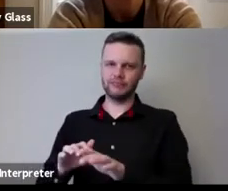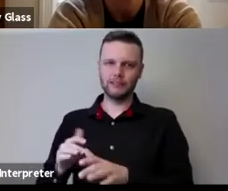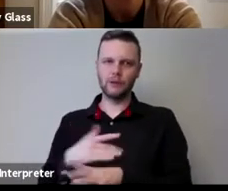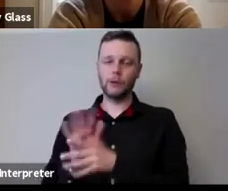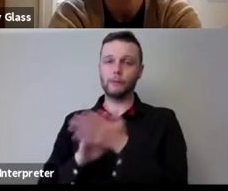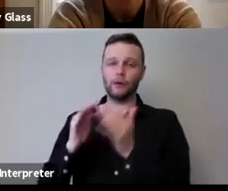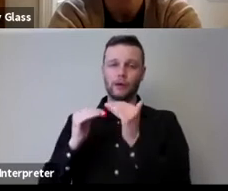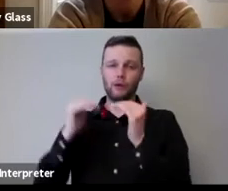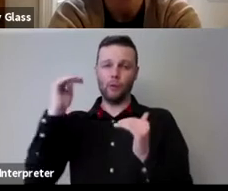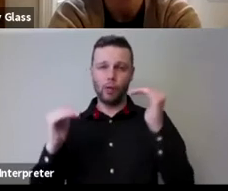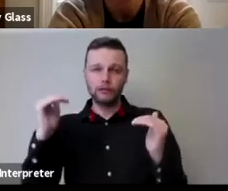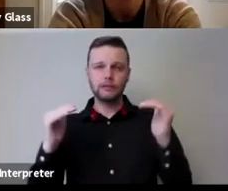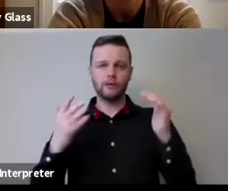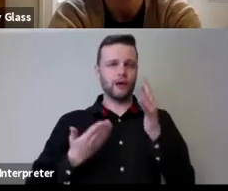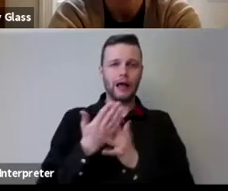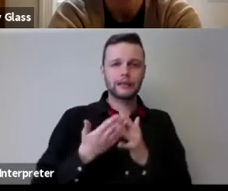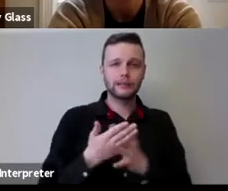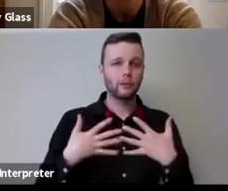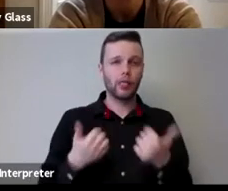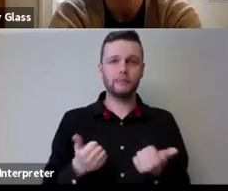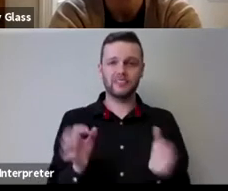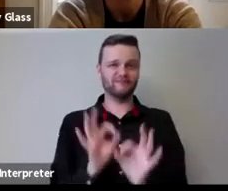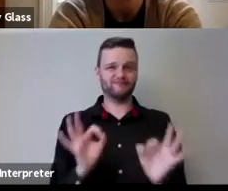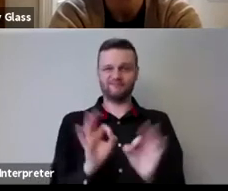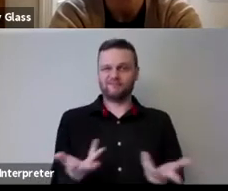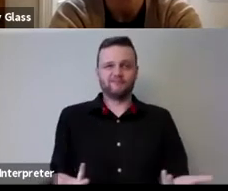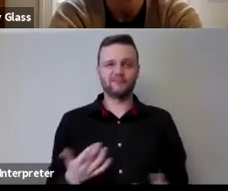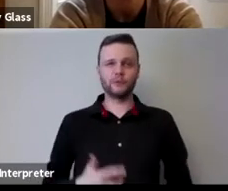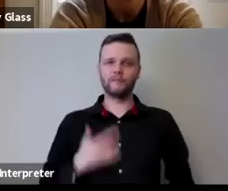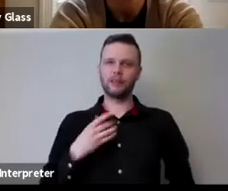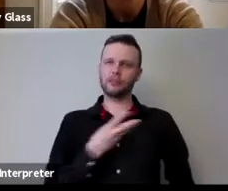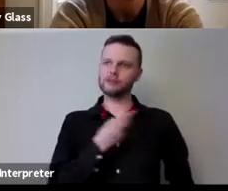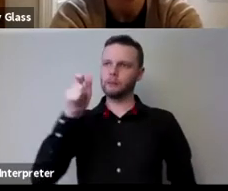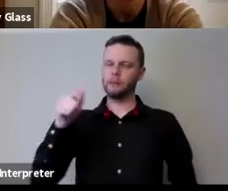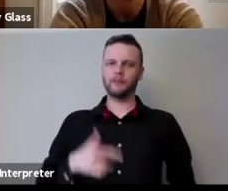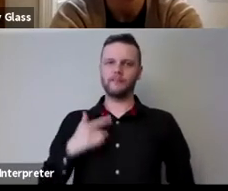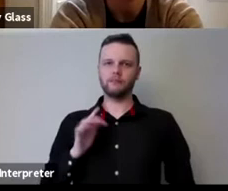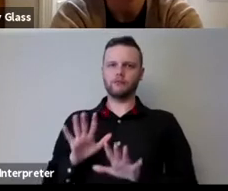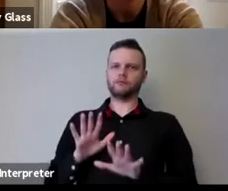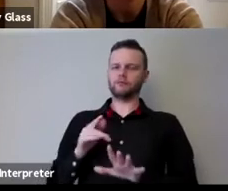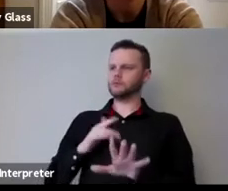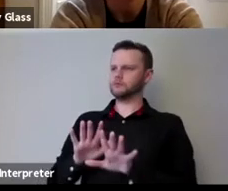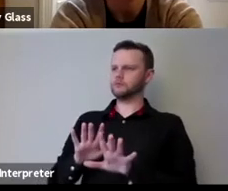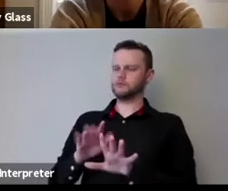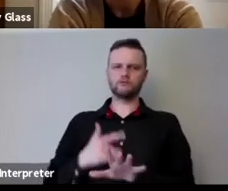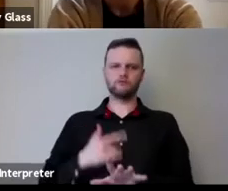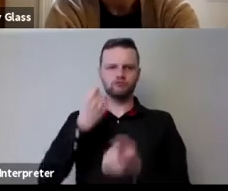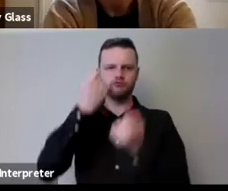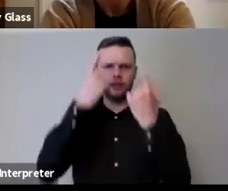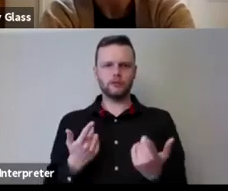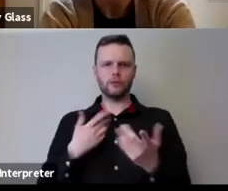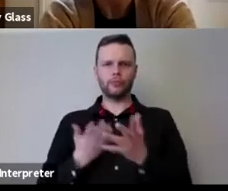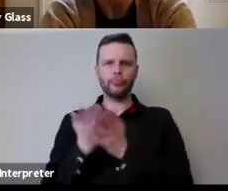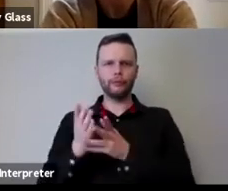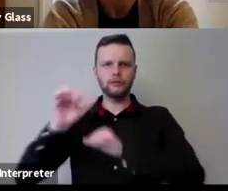and it's not about access and it's not about well-being and so i think there's a few people that that's caught short who have been in in the thick of those productive